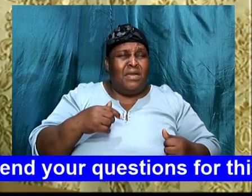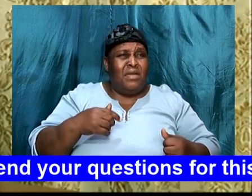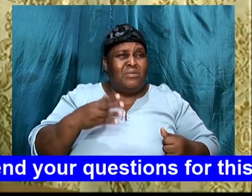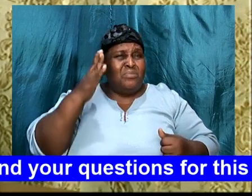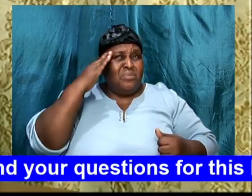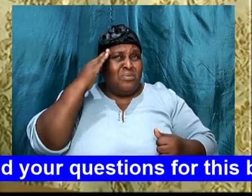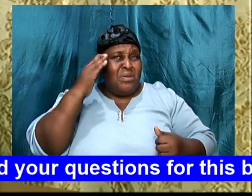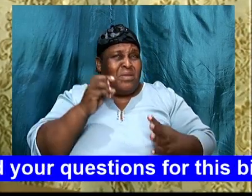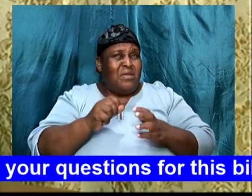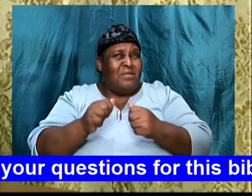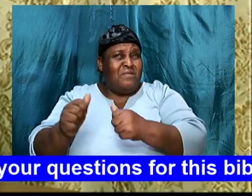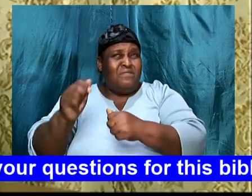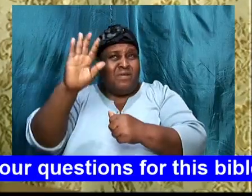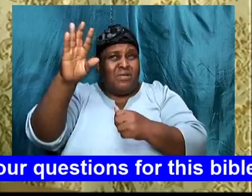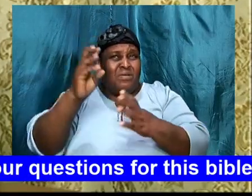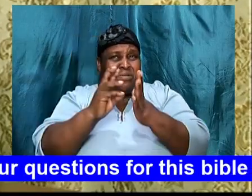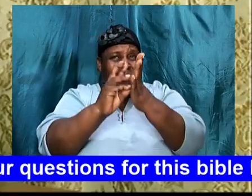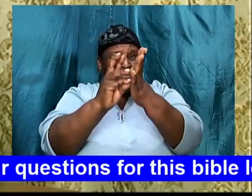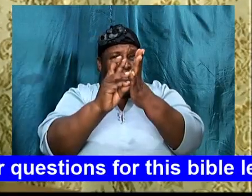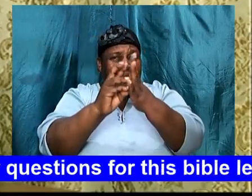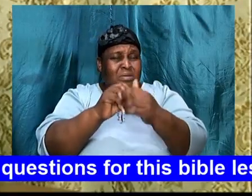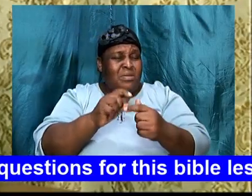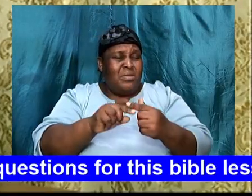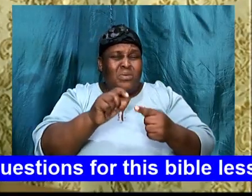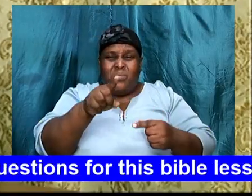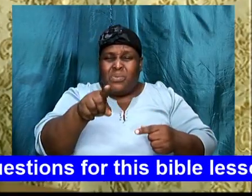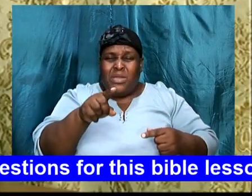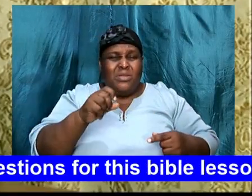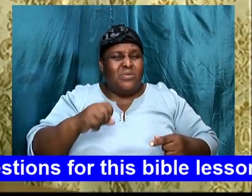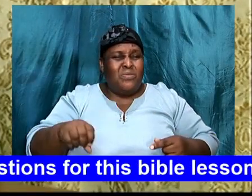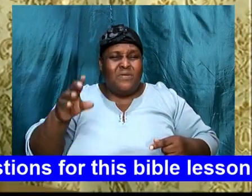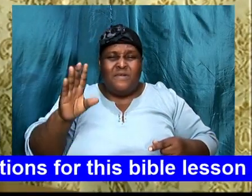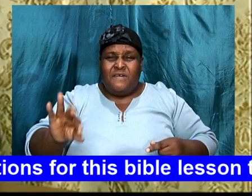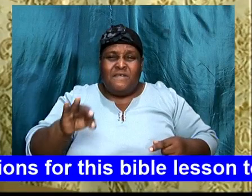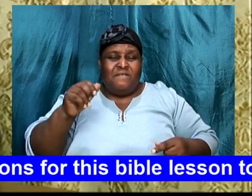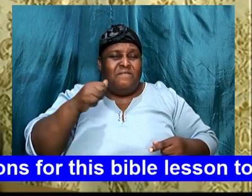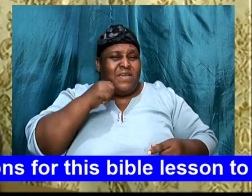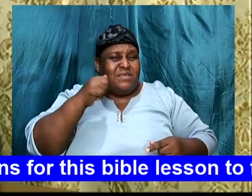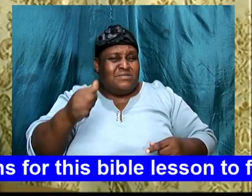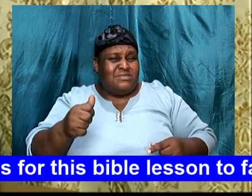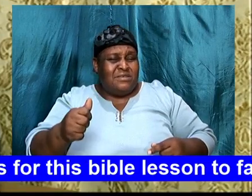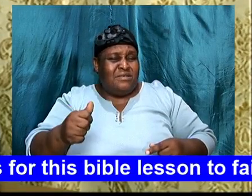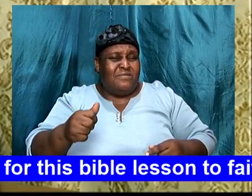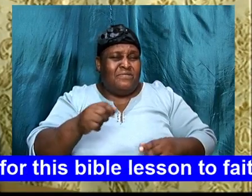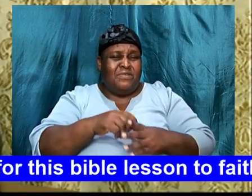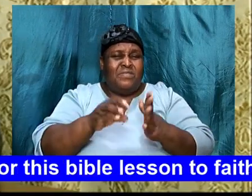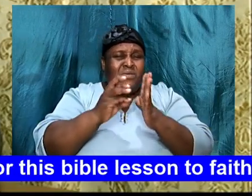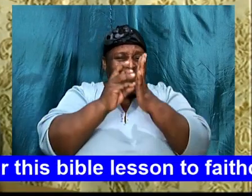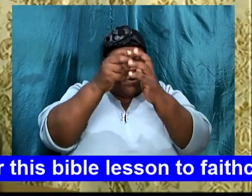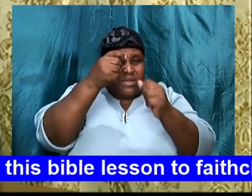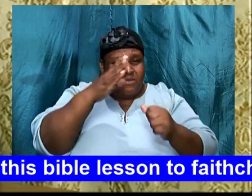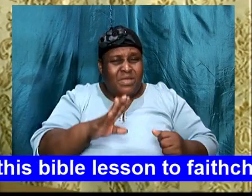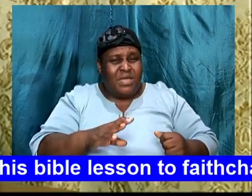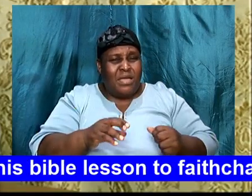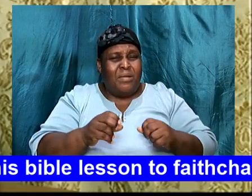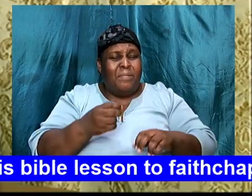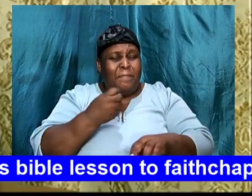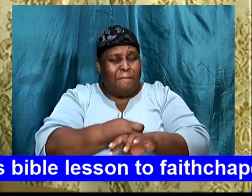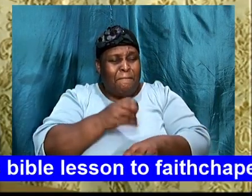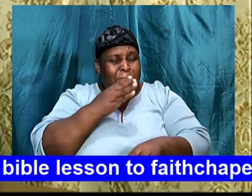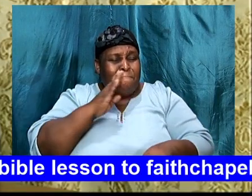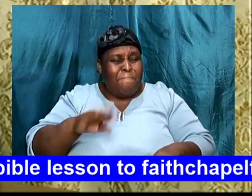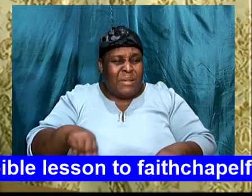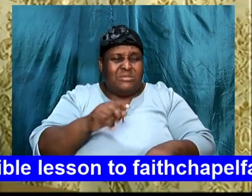your will. When you find yourself in the will of God, when bad times come, and troublesome times come,